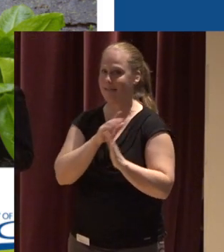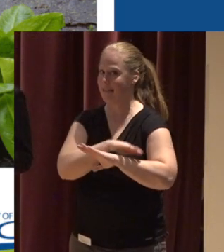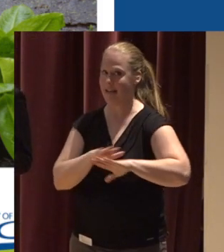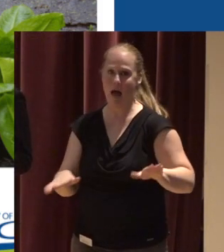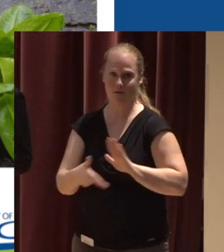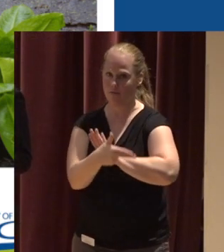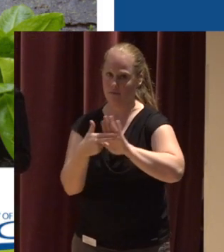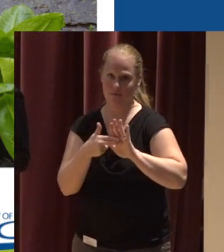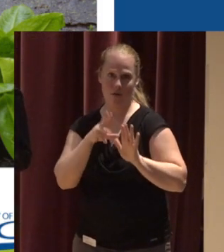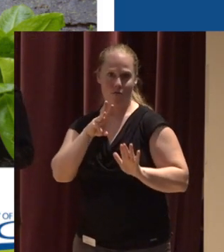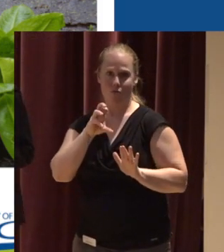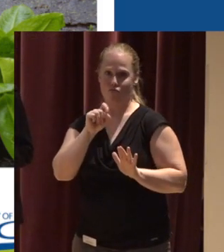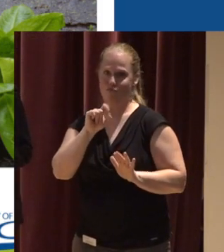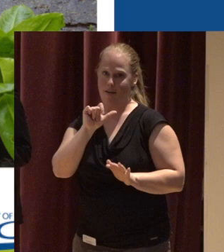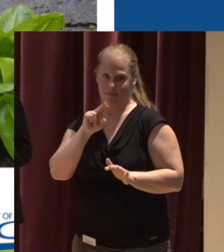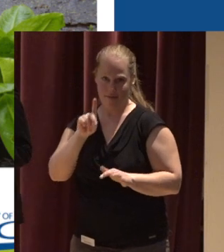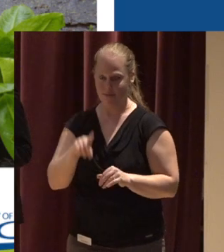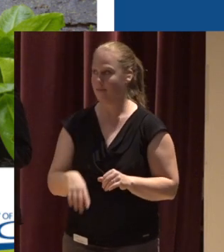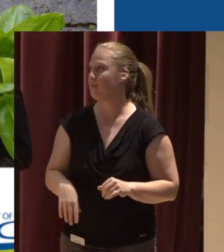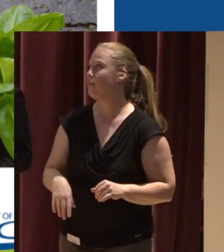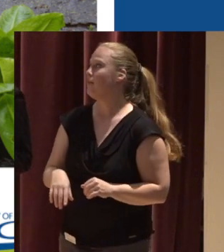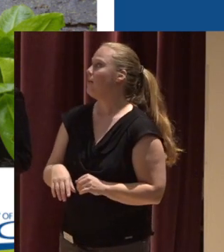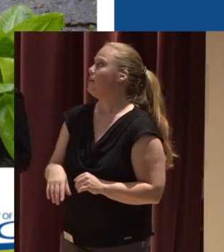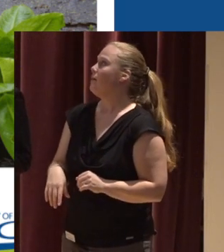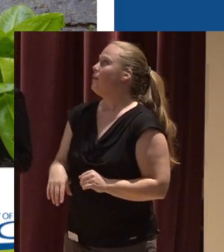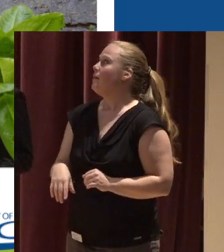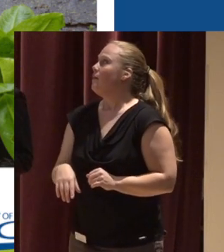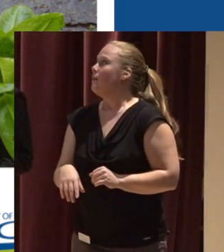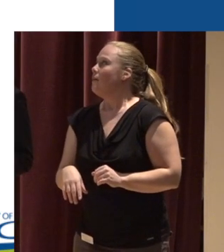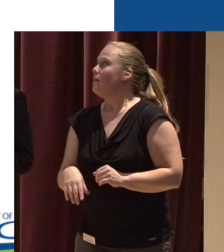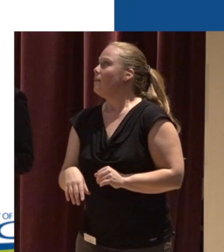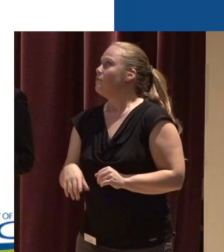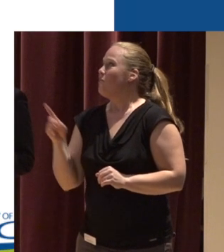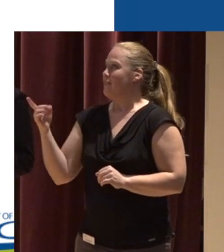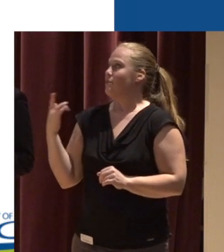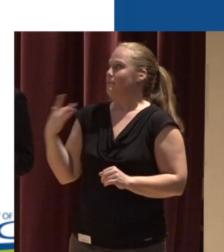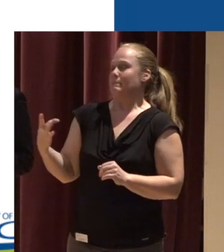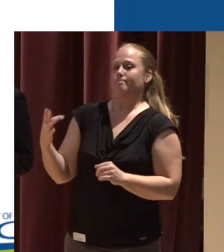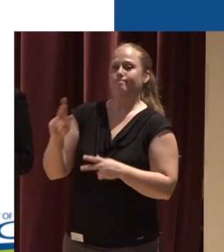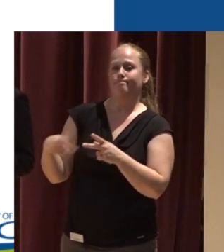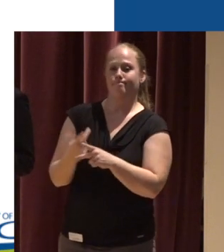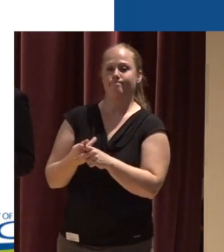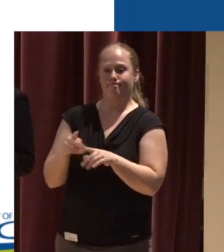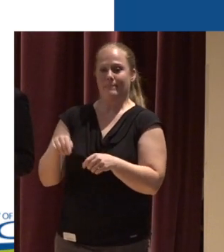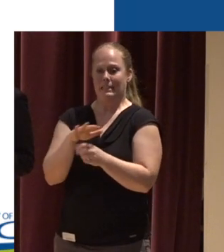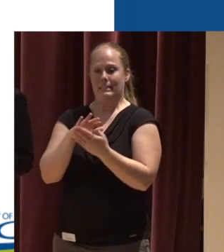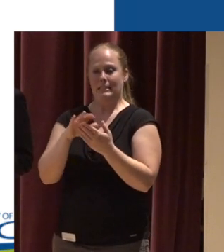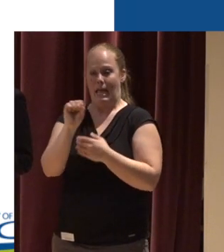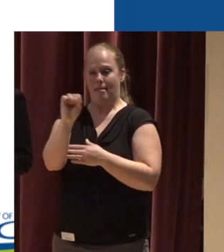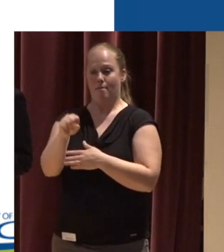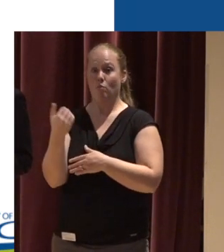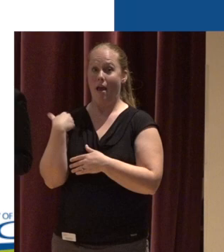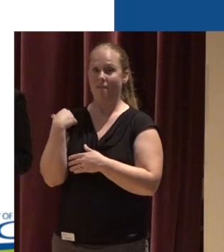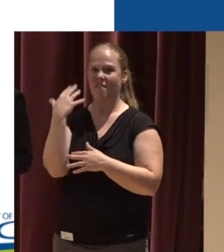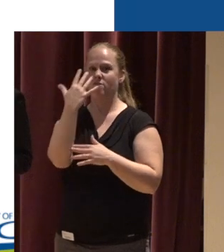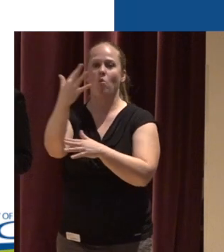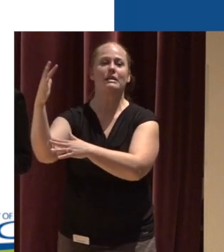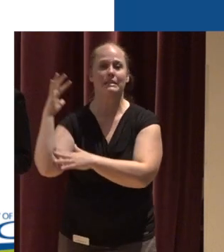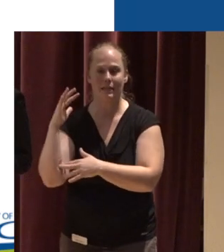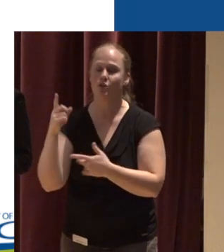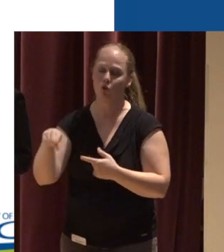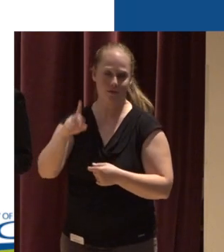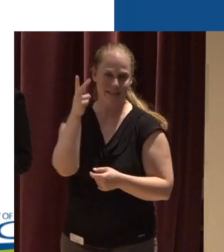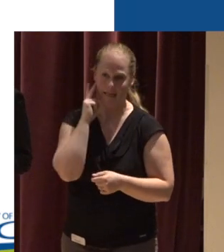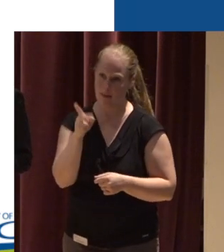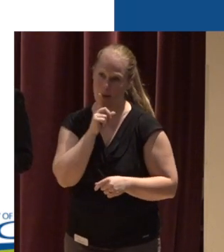there are I'm going to give you some of the predominant types of wetlands In the Willamette Valley And specifically in Salem There are forested wetlands You probably have